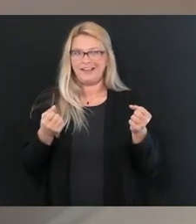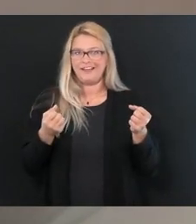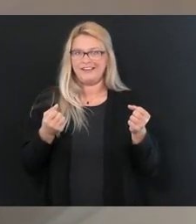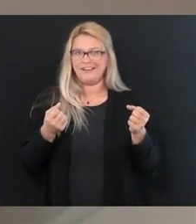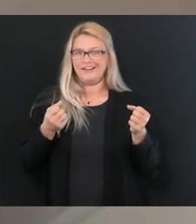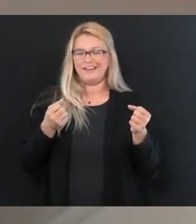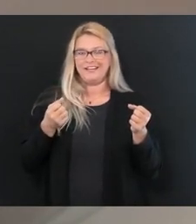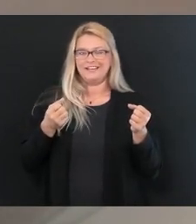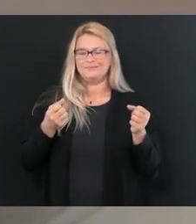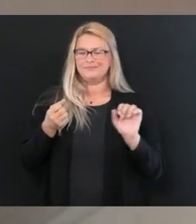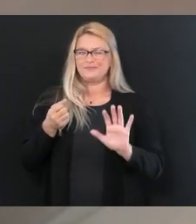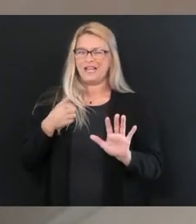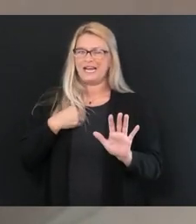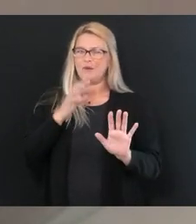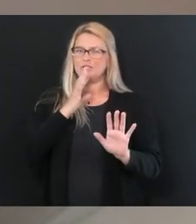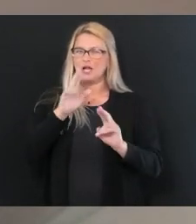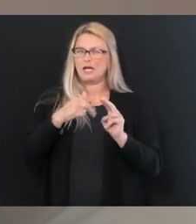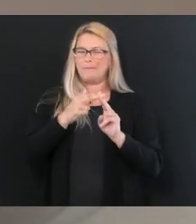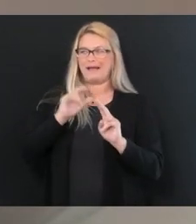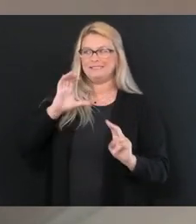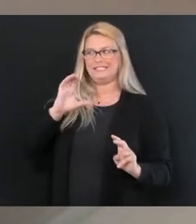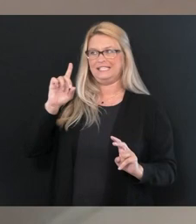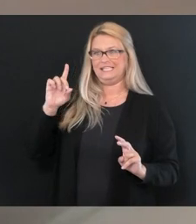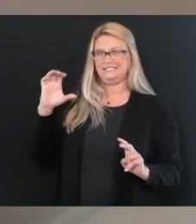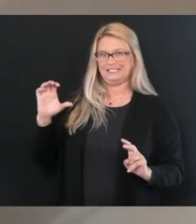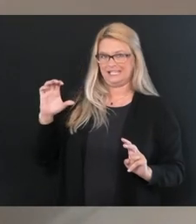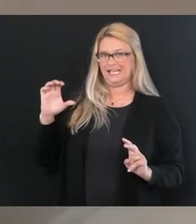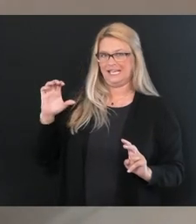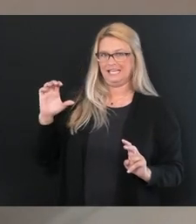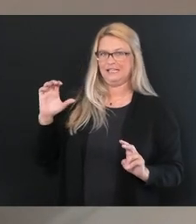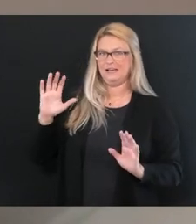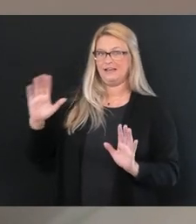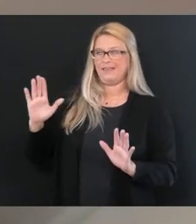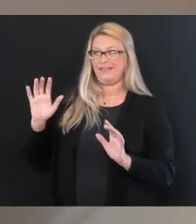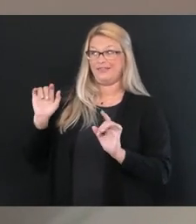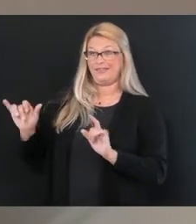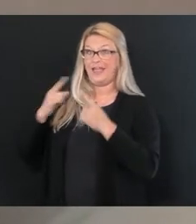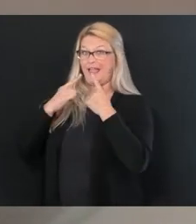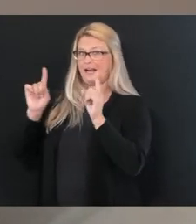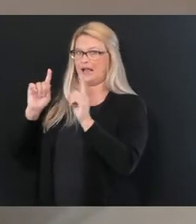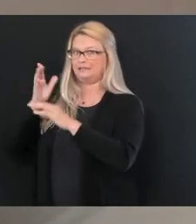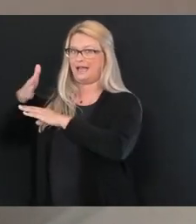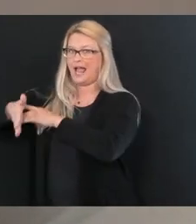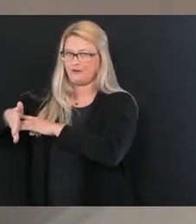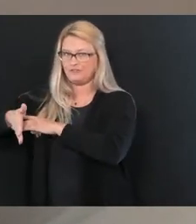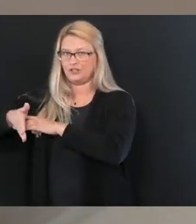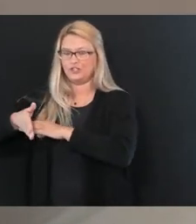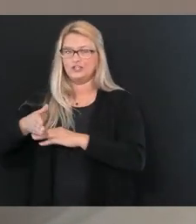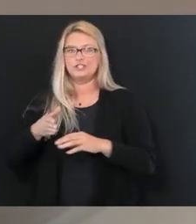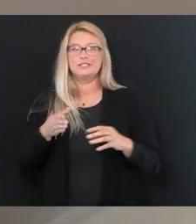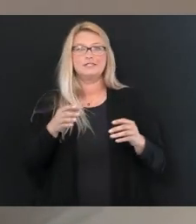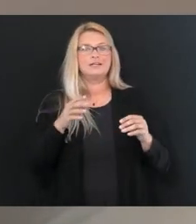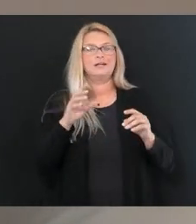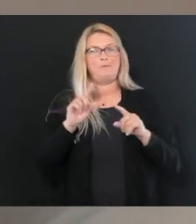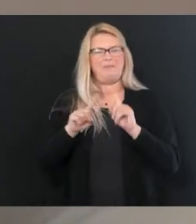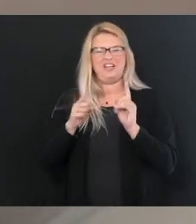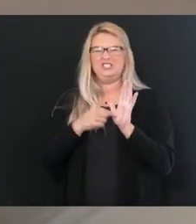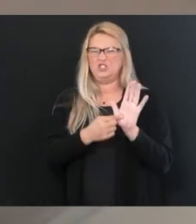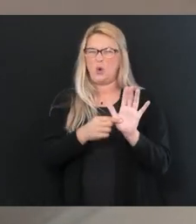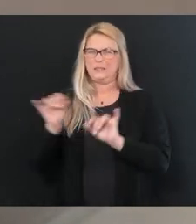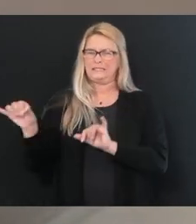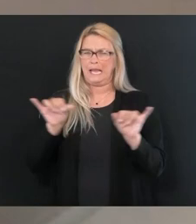out, and I'll talk about the CDC's guidelines, which then came out afterwards, after we did this, which really reflects the same thing,